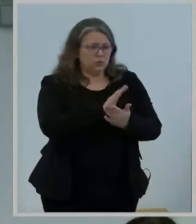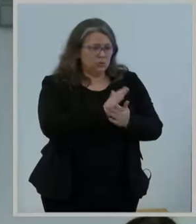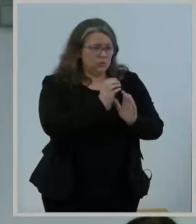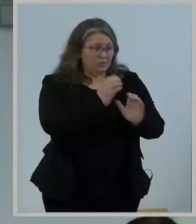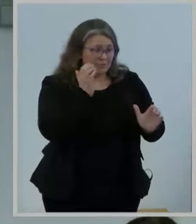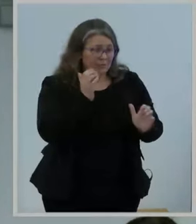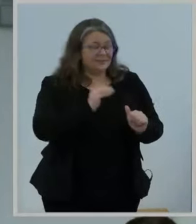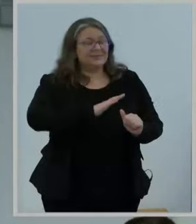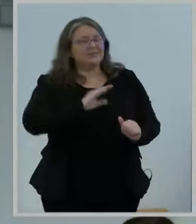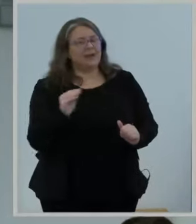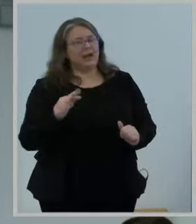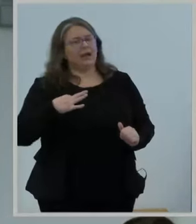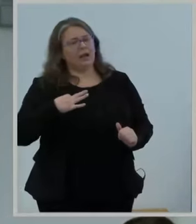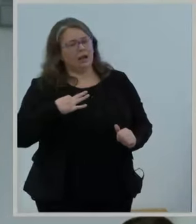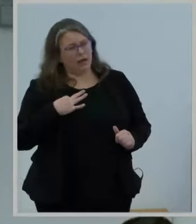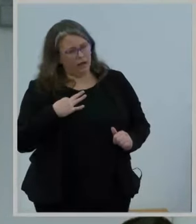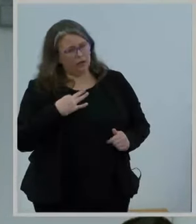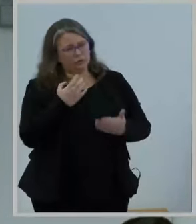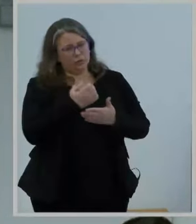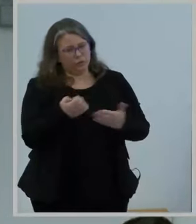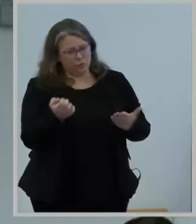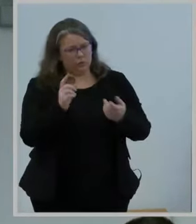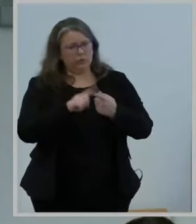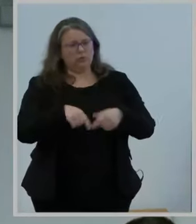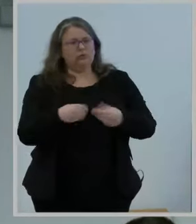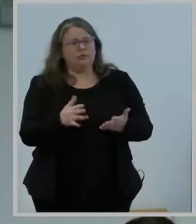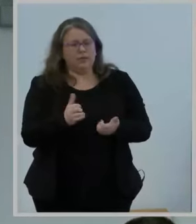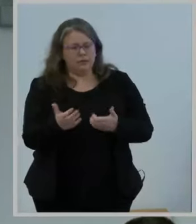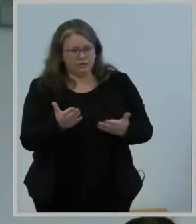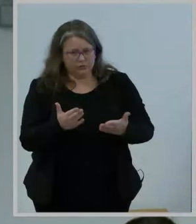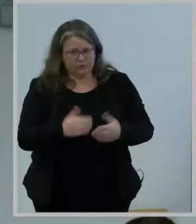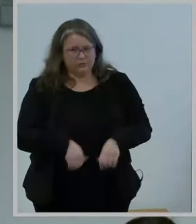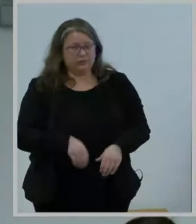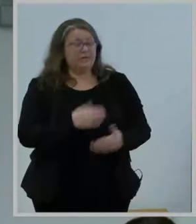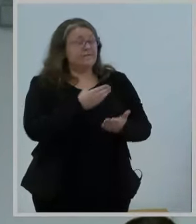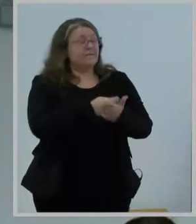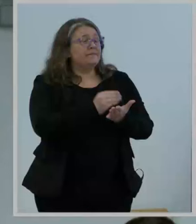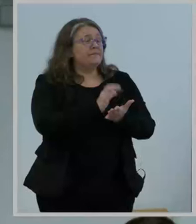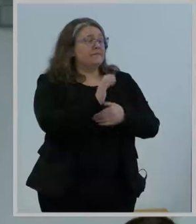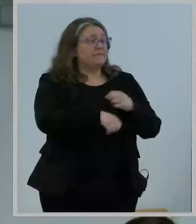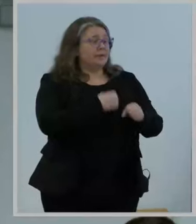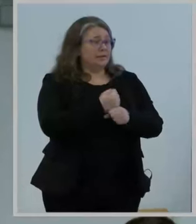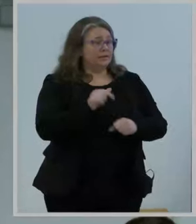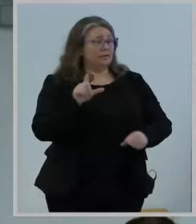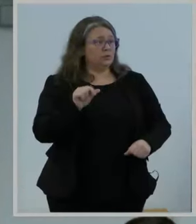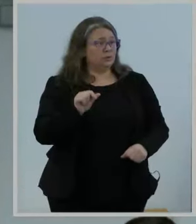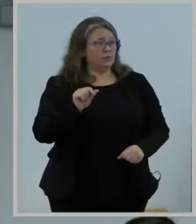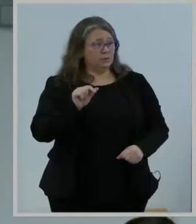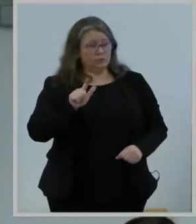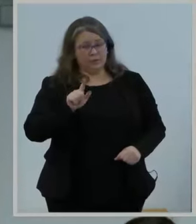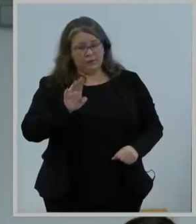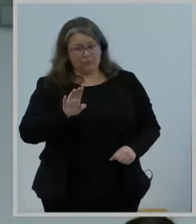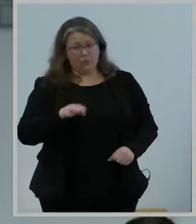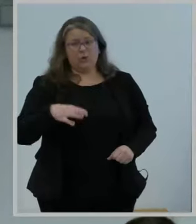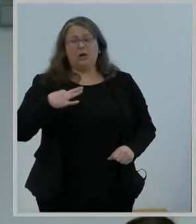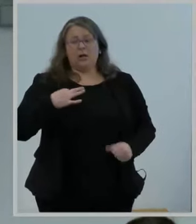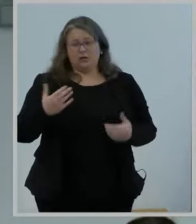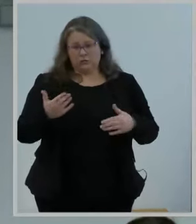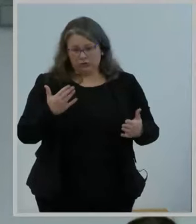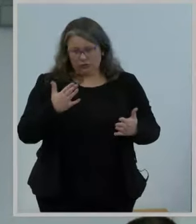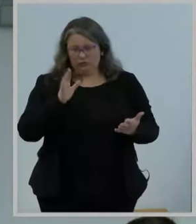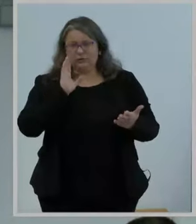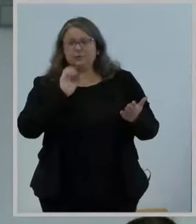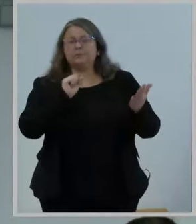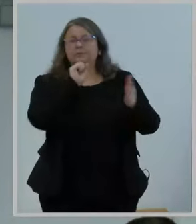such services as part of the E-rate program's funding year 2024 eligible services list proceeding and to issue a supplemental